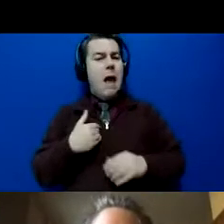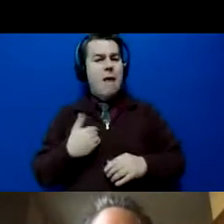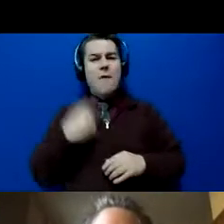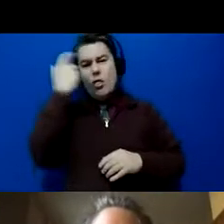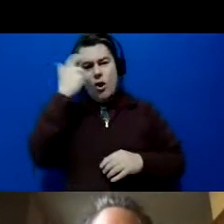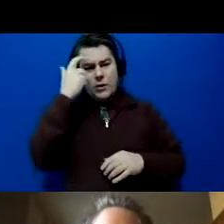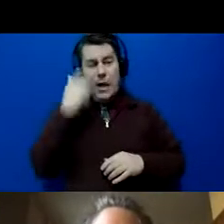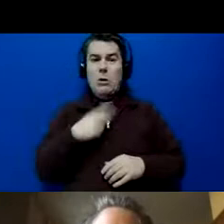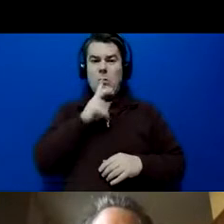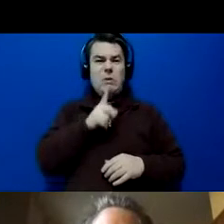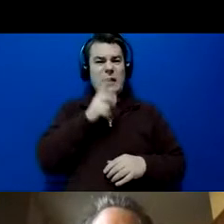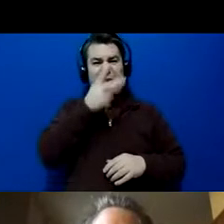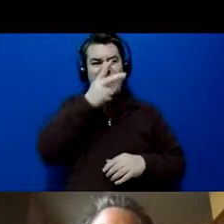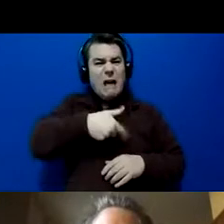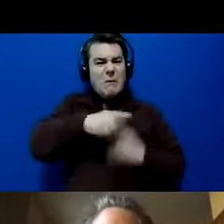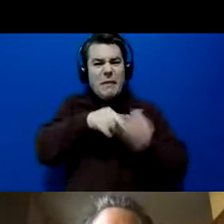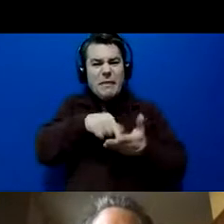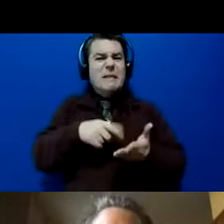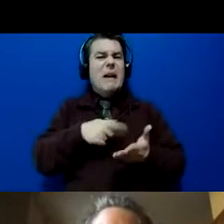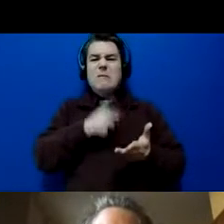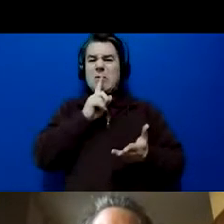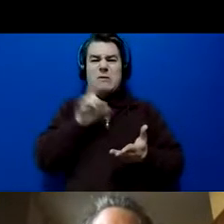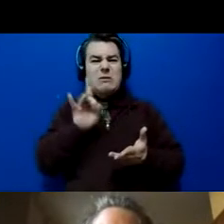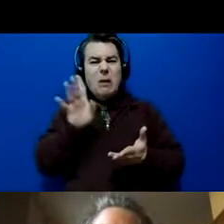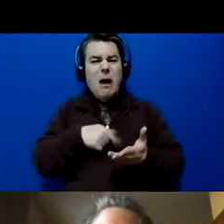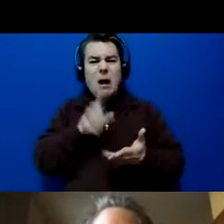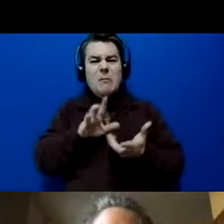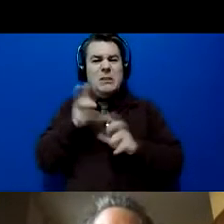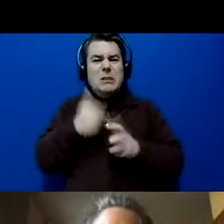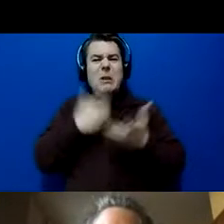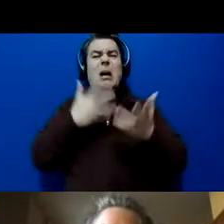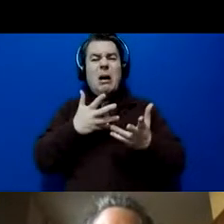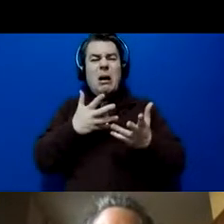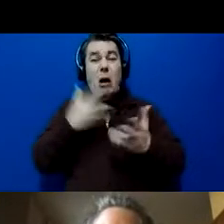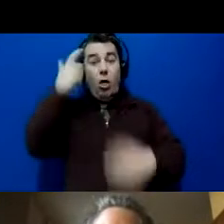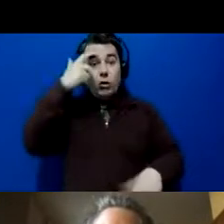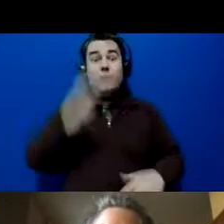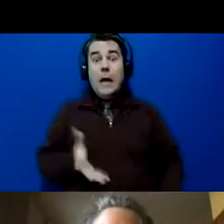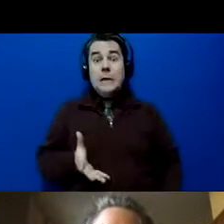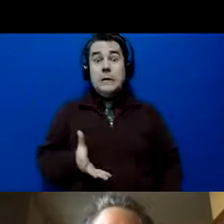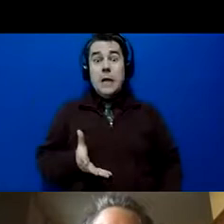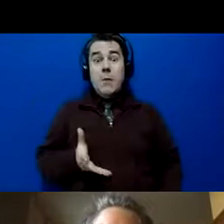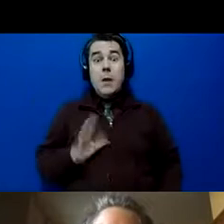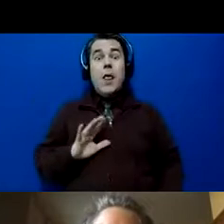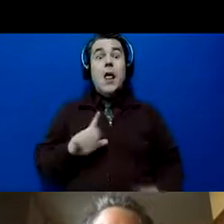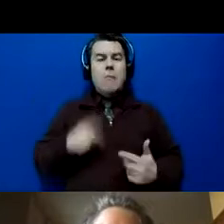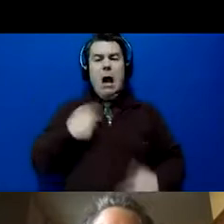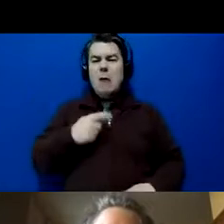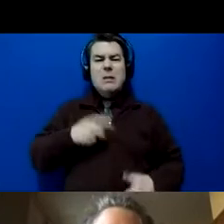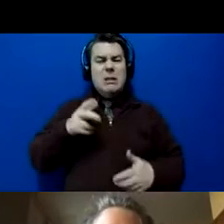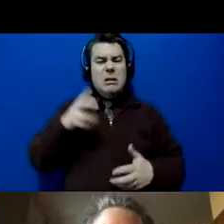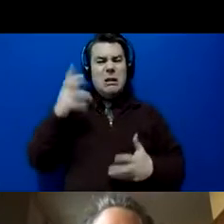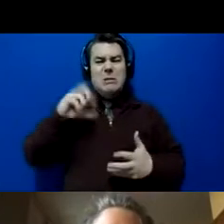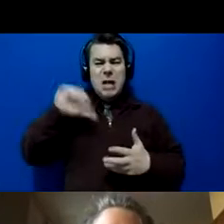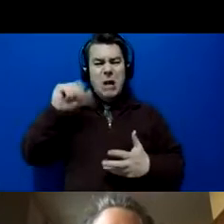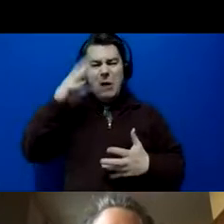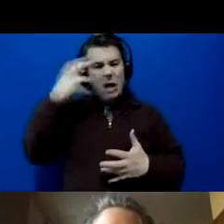this. I'm so horrible. I totally messed that up. It's okay to have those thoughts, but you need to grab that thought and hold on to it and be like,